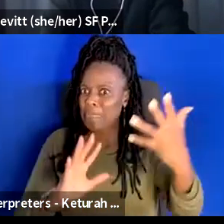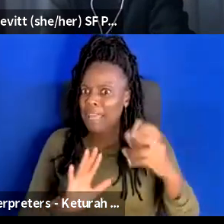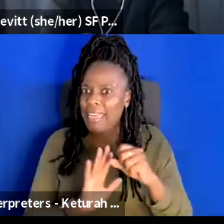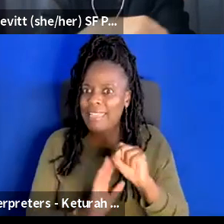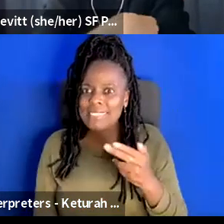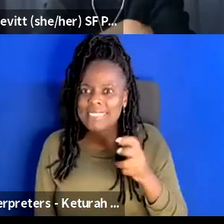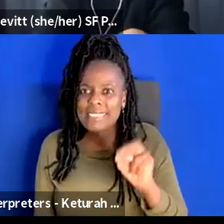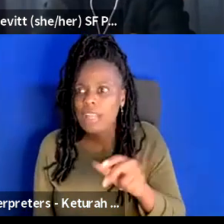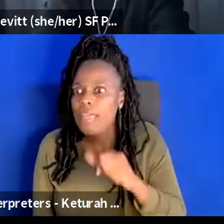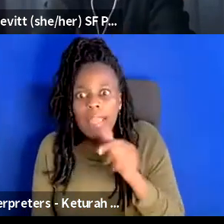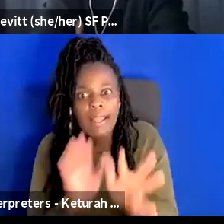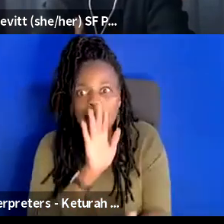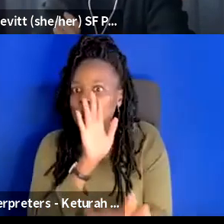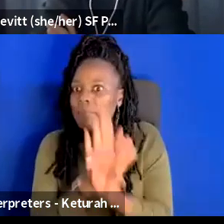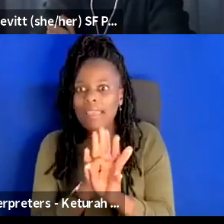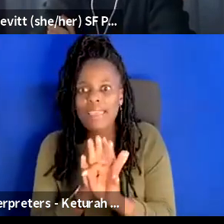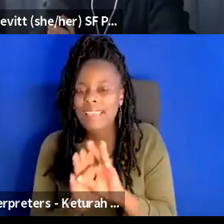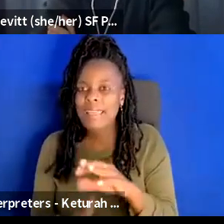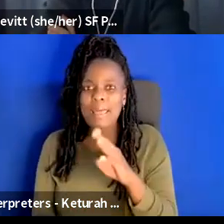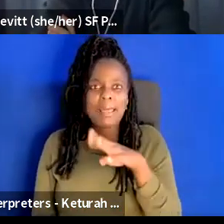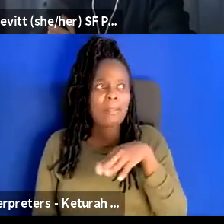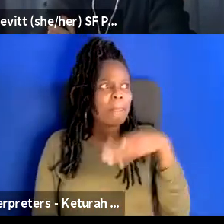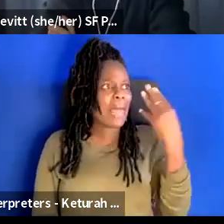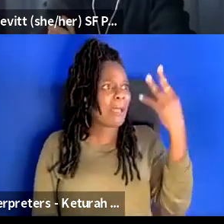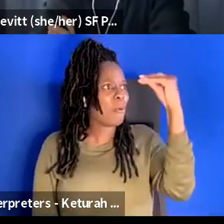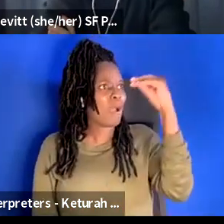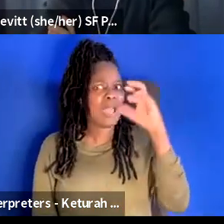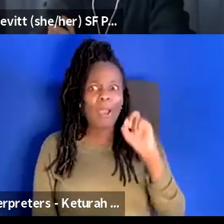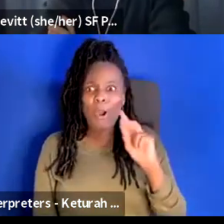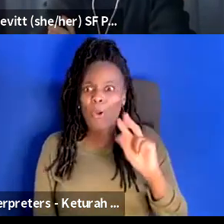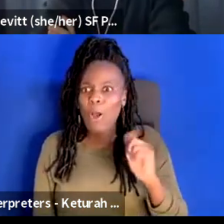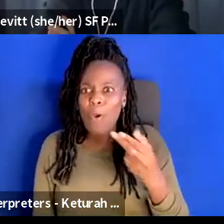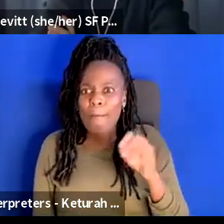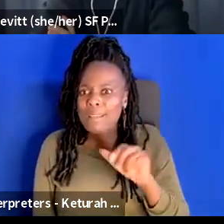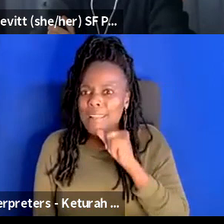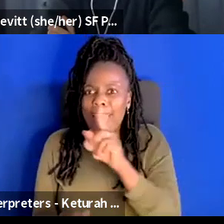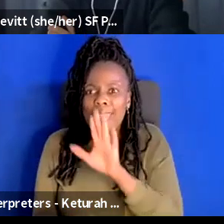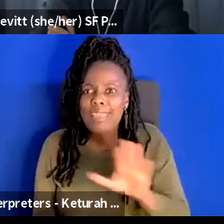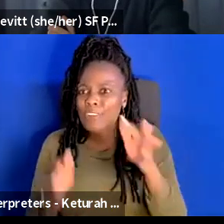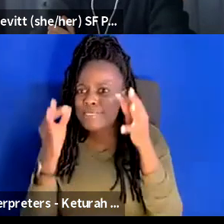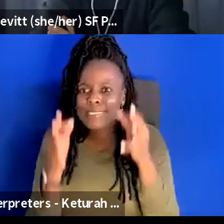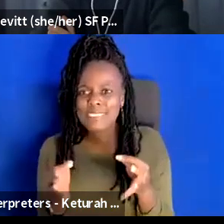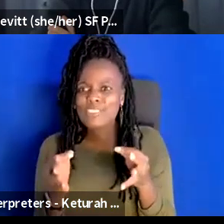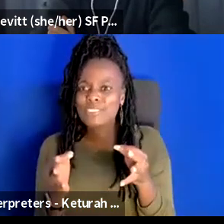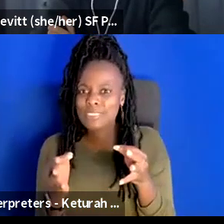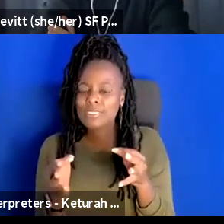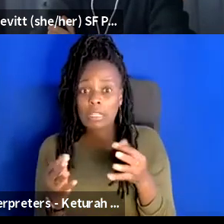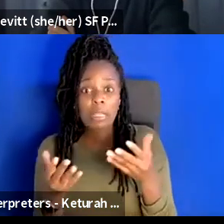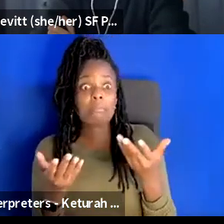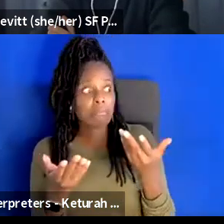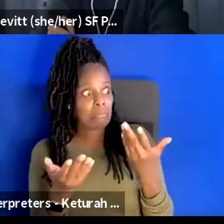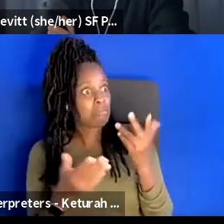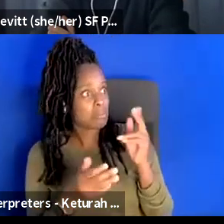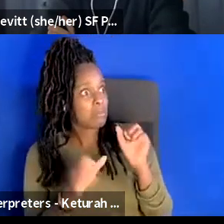pick a black glory in Oklahoma you know like it wasn't their decision and it was more than likely a white man's decision